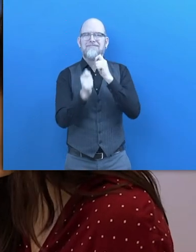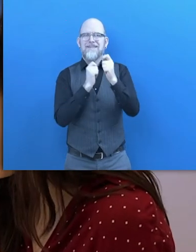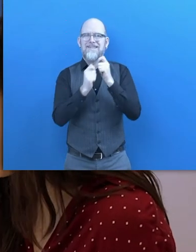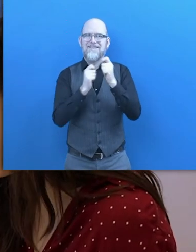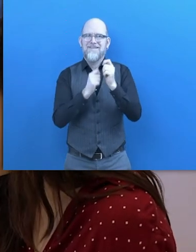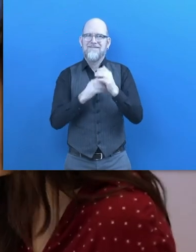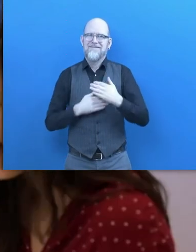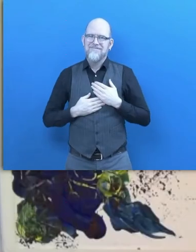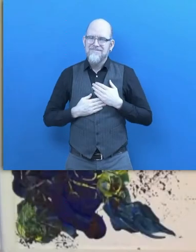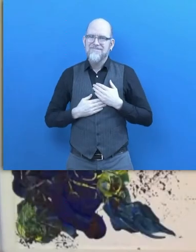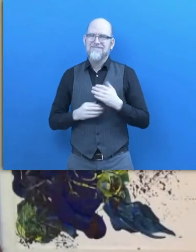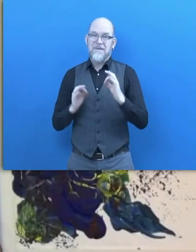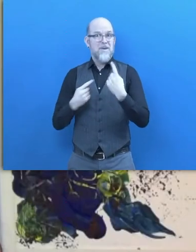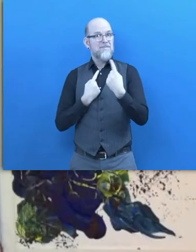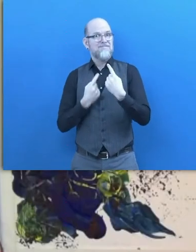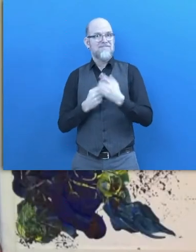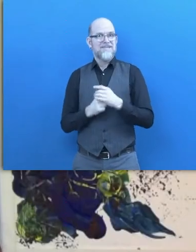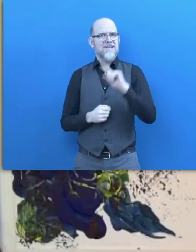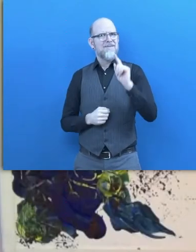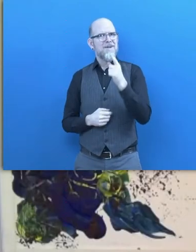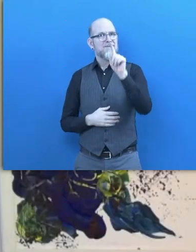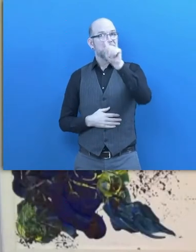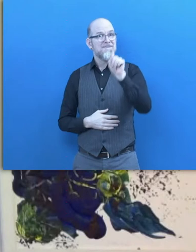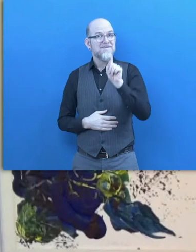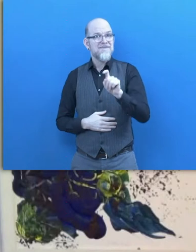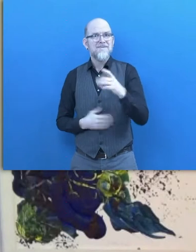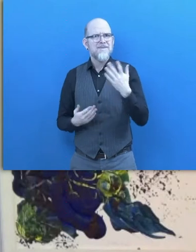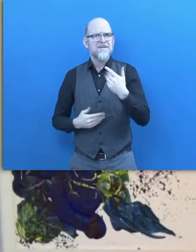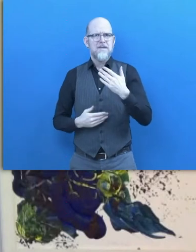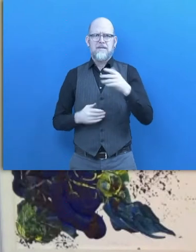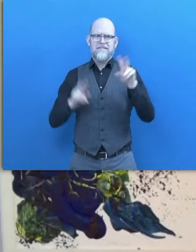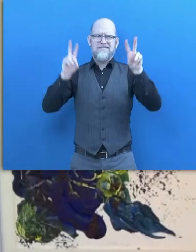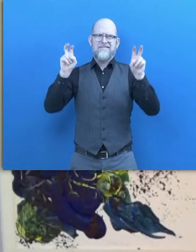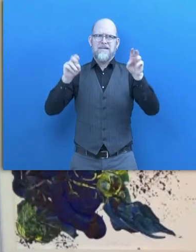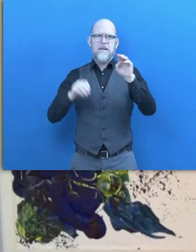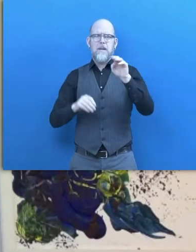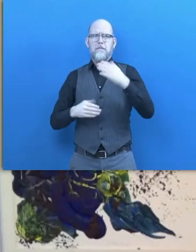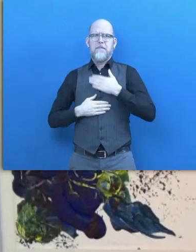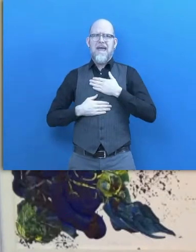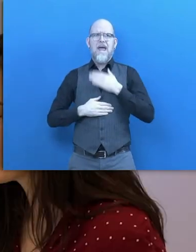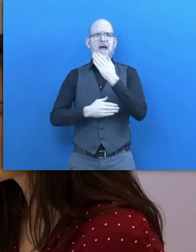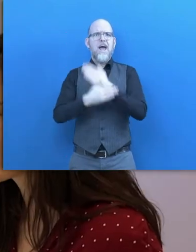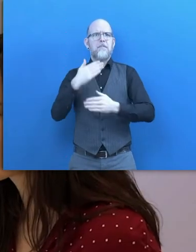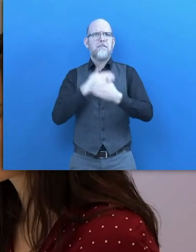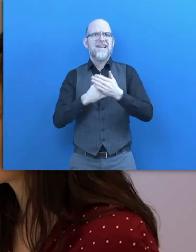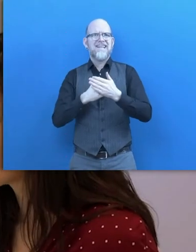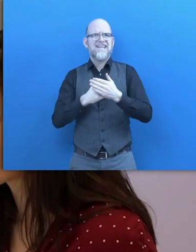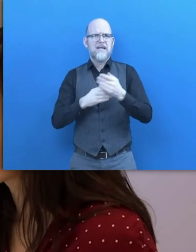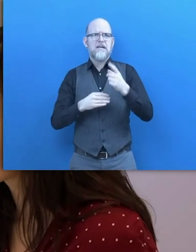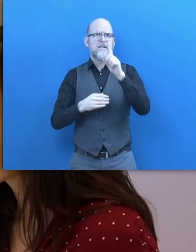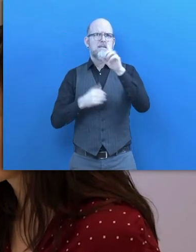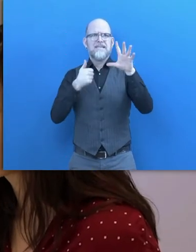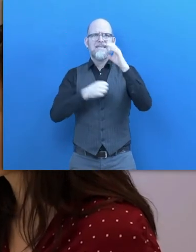with me. The first question is My Handicap, founded 16 years ago. What has